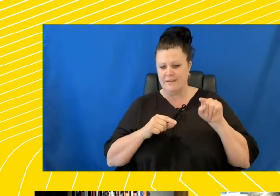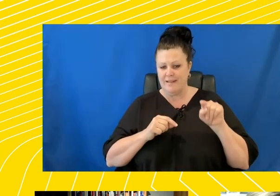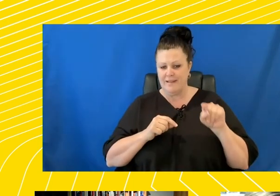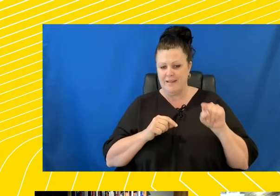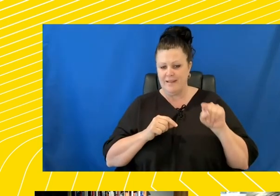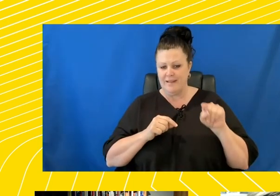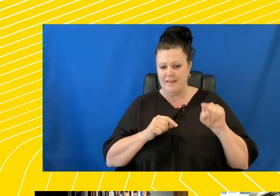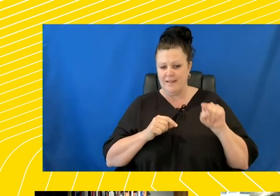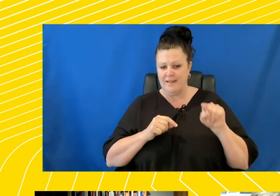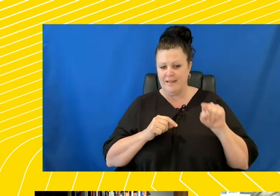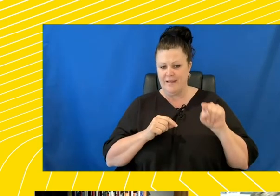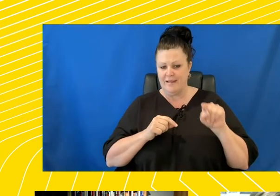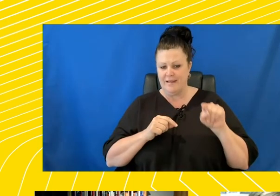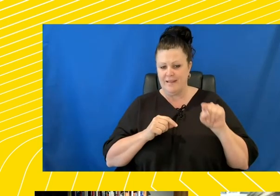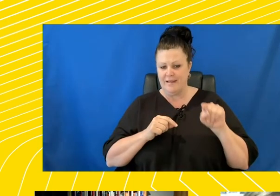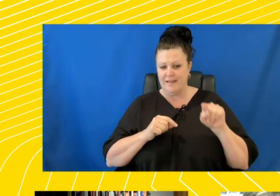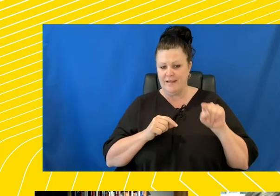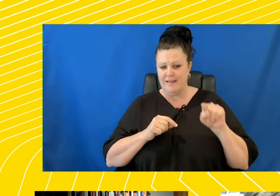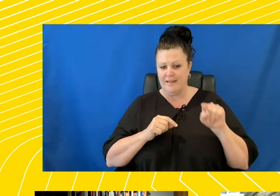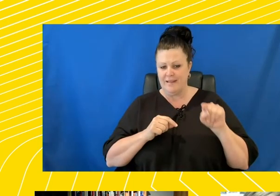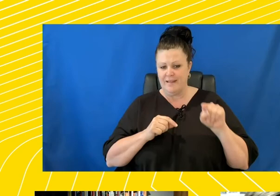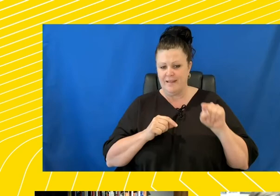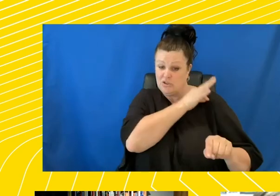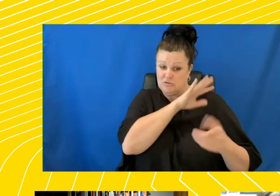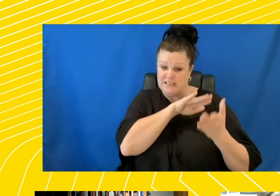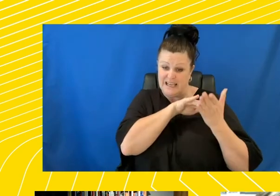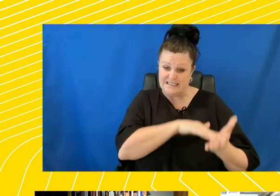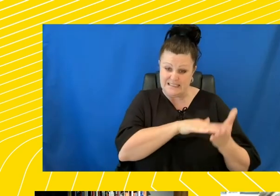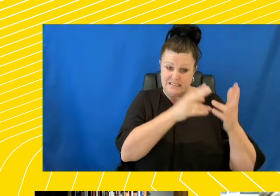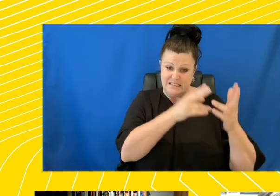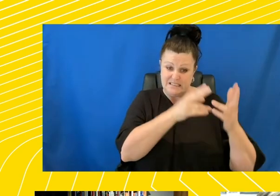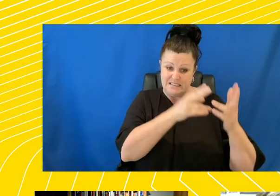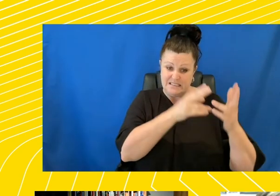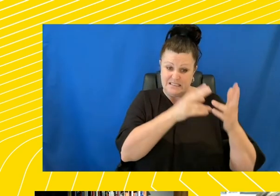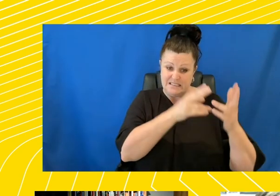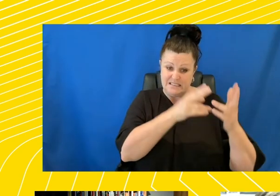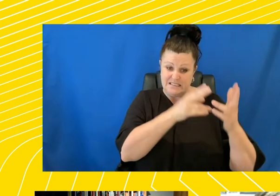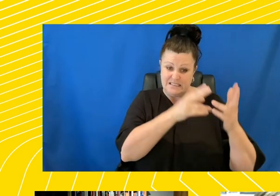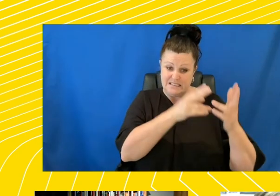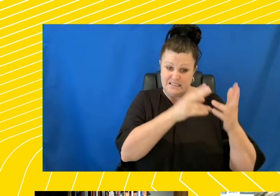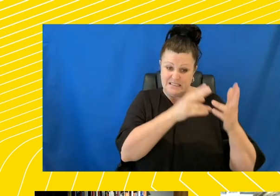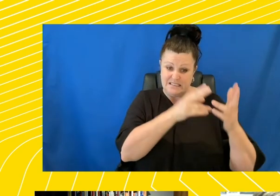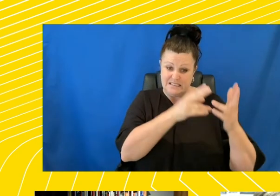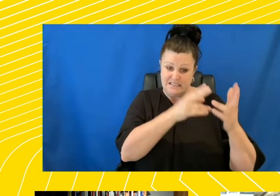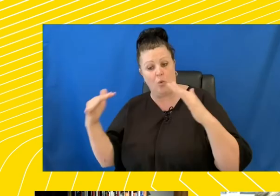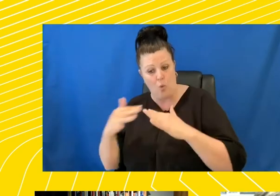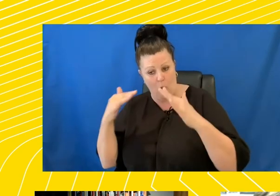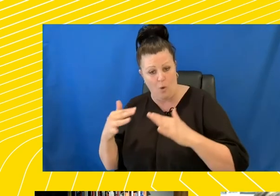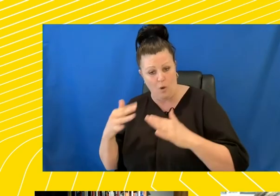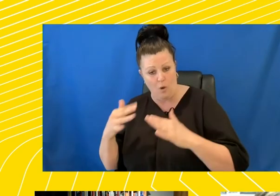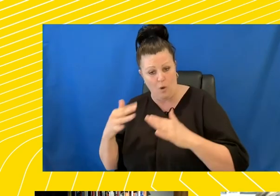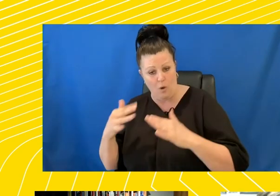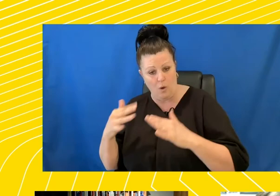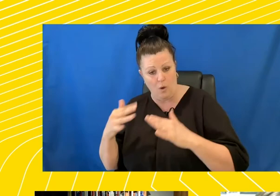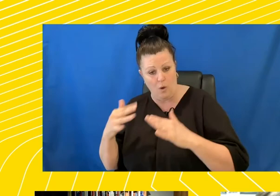the mercy death, voluntary assisted dying is not what the Nazis were doing during the Second World War. It was